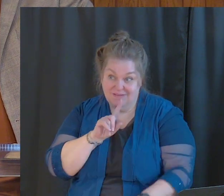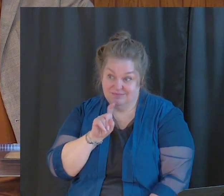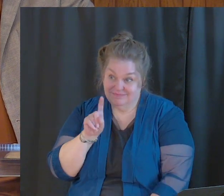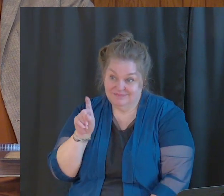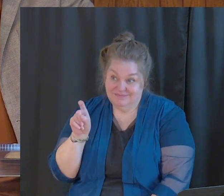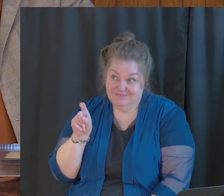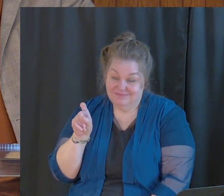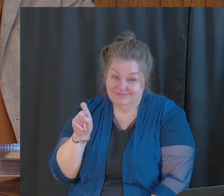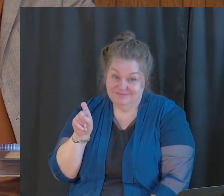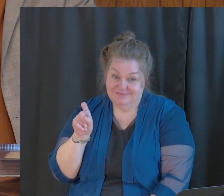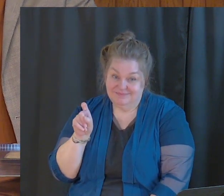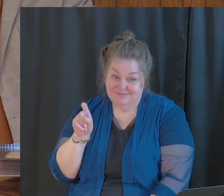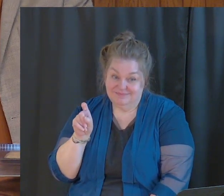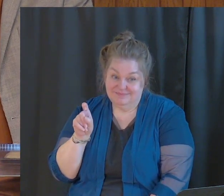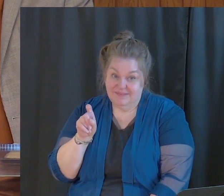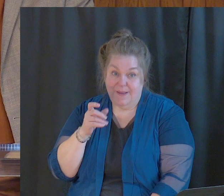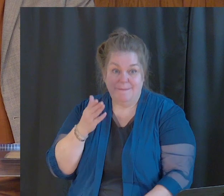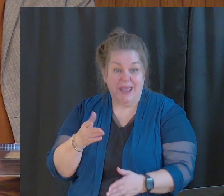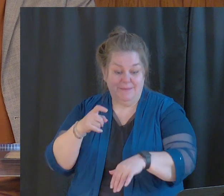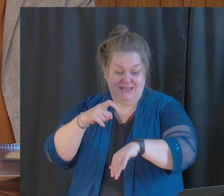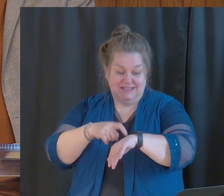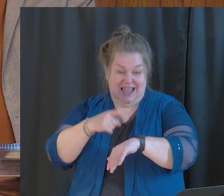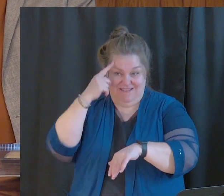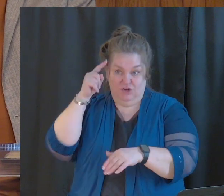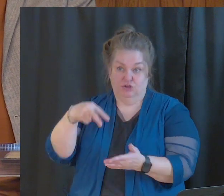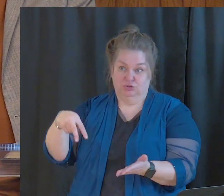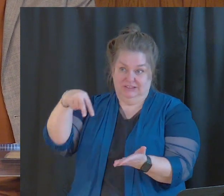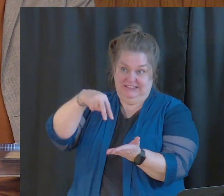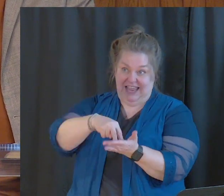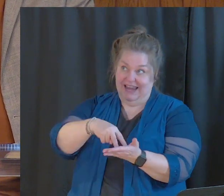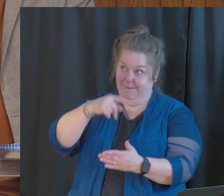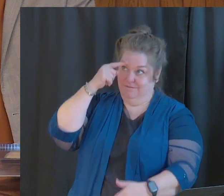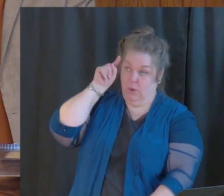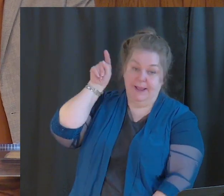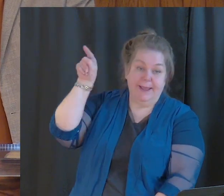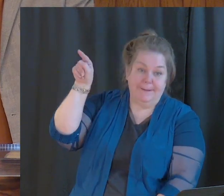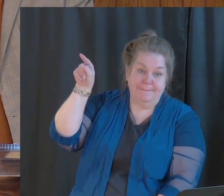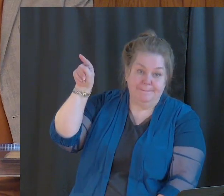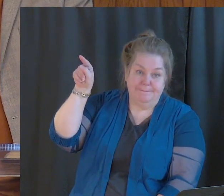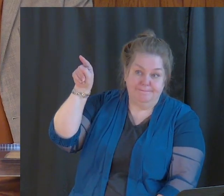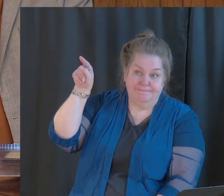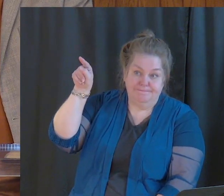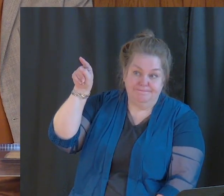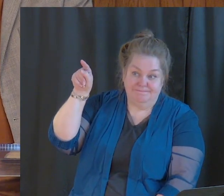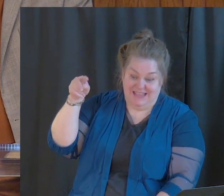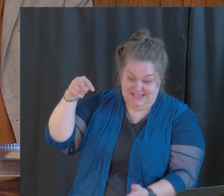May was to step up for him and for his name